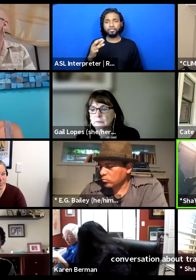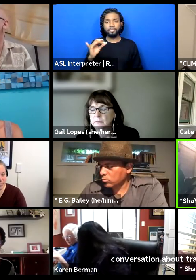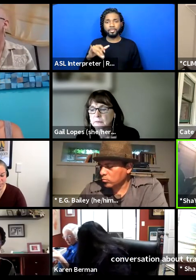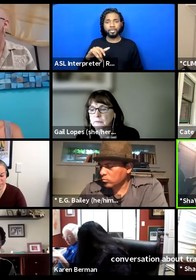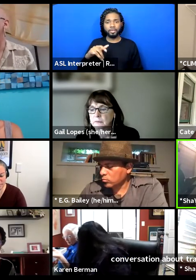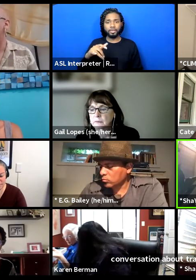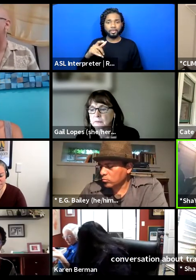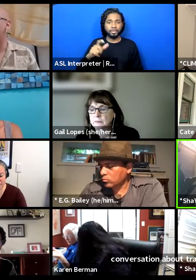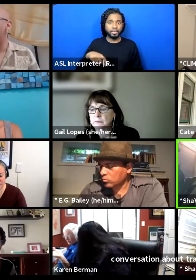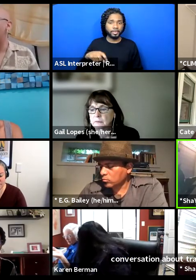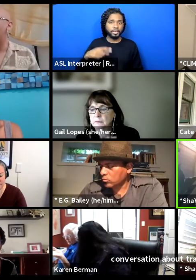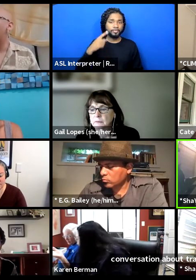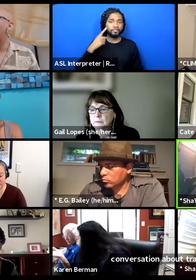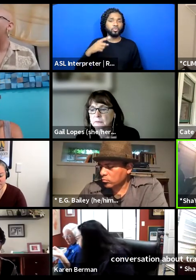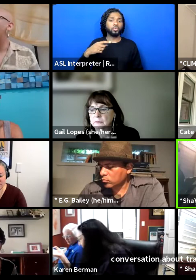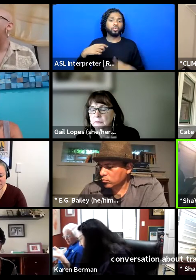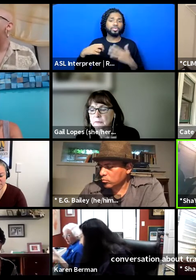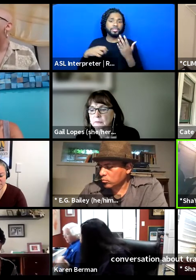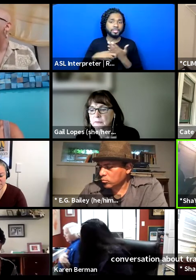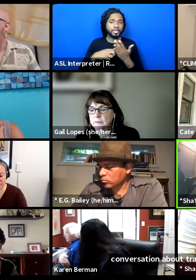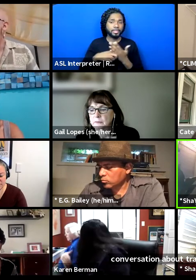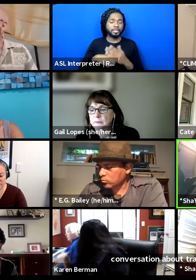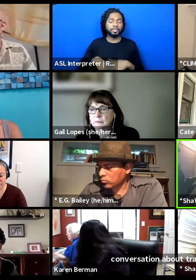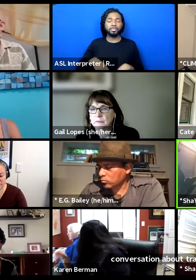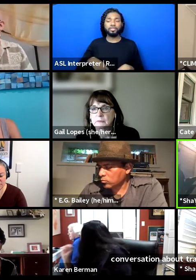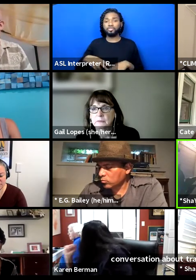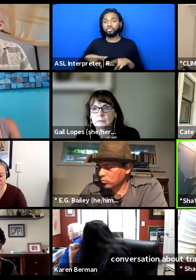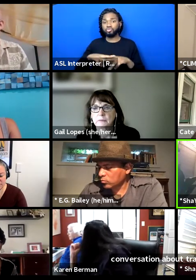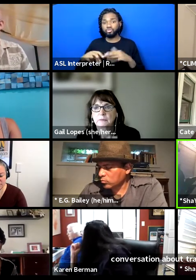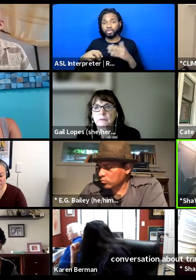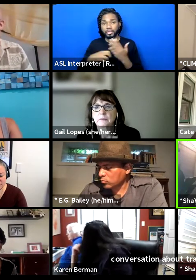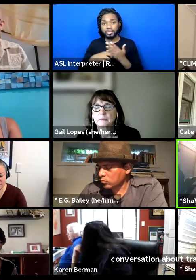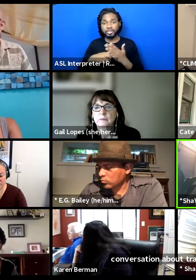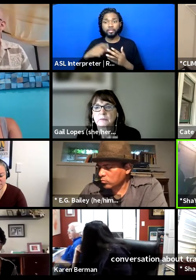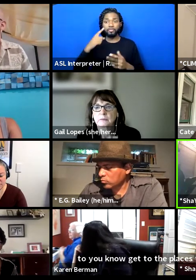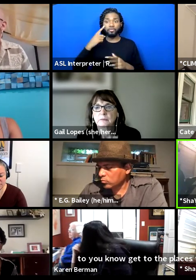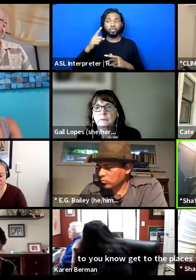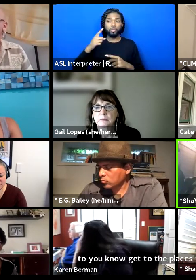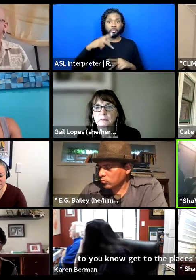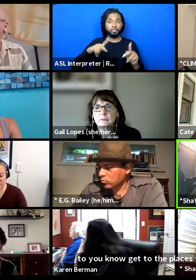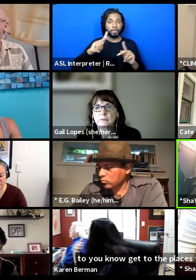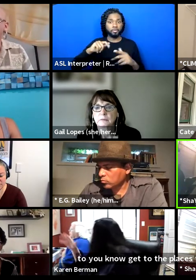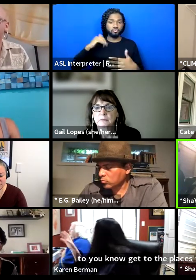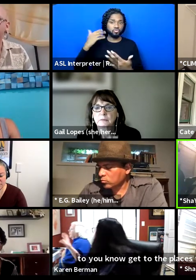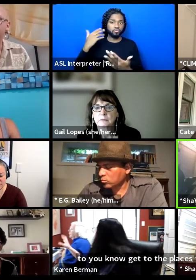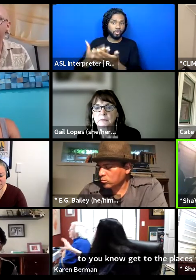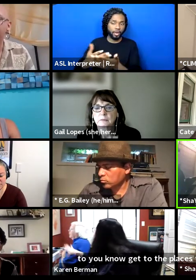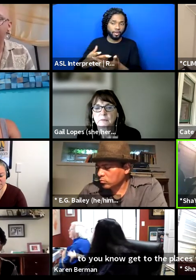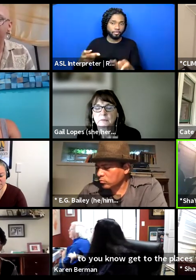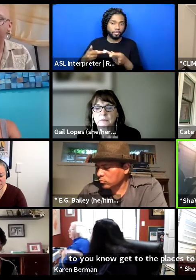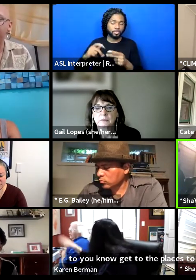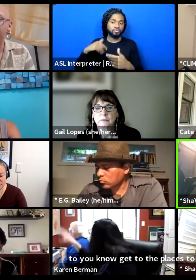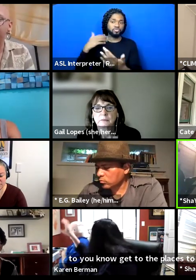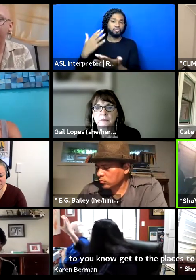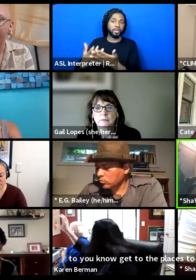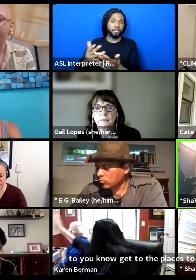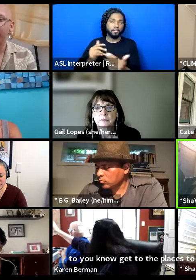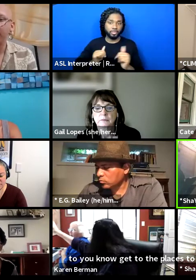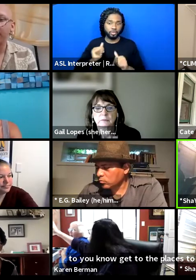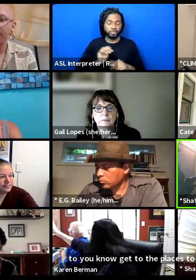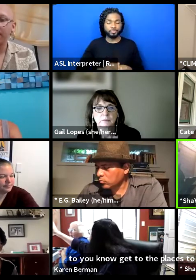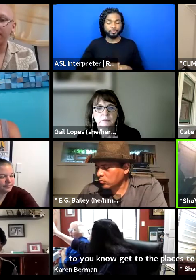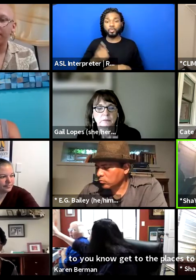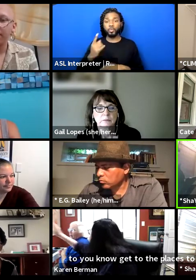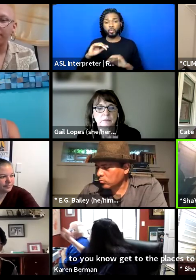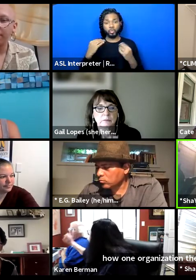the need for train tickets to get to places, to get to the theater and how one organization, they